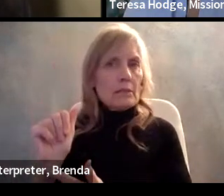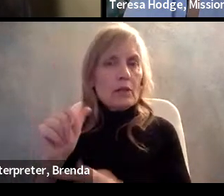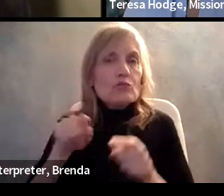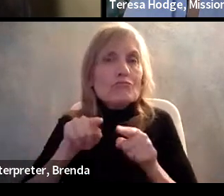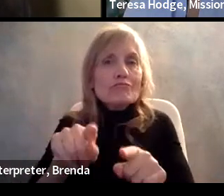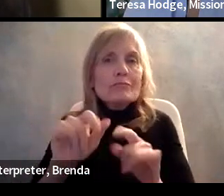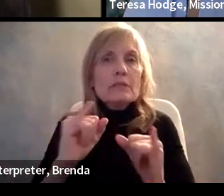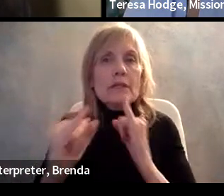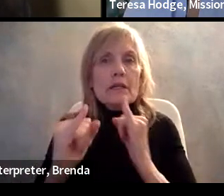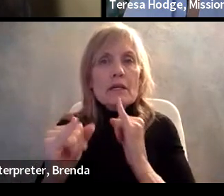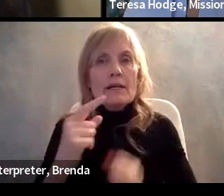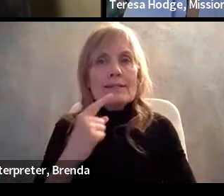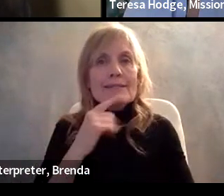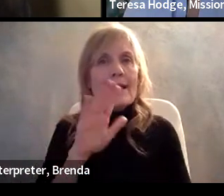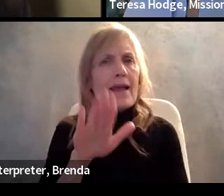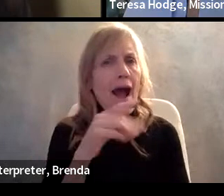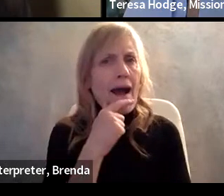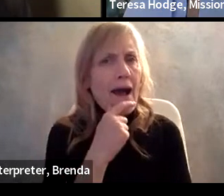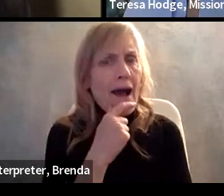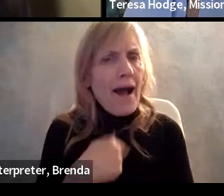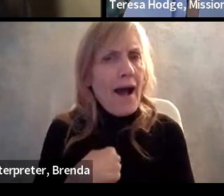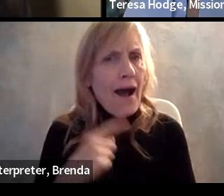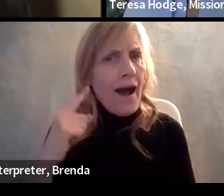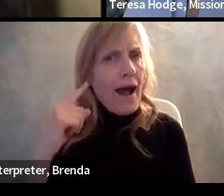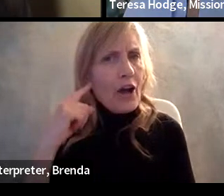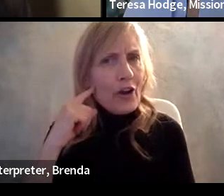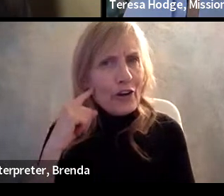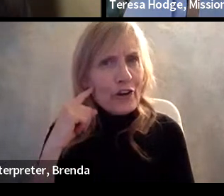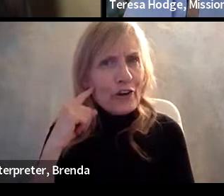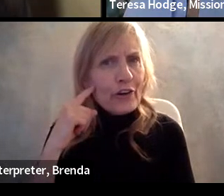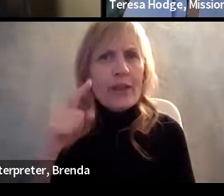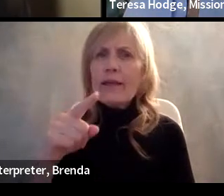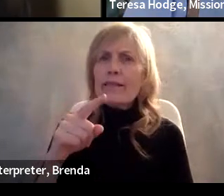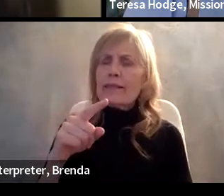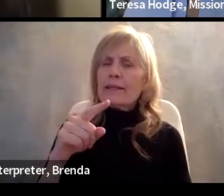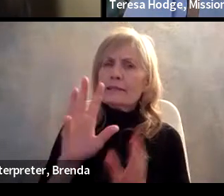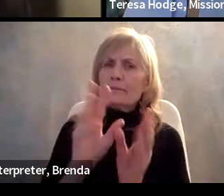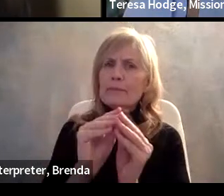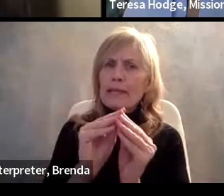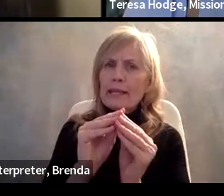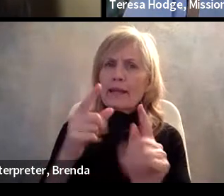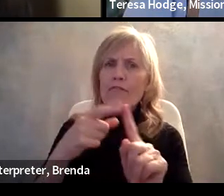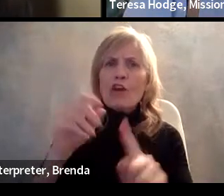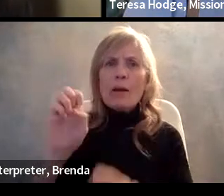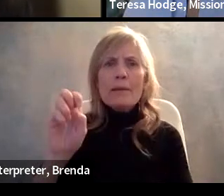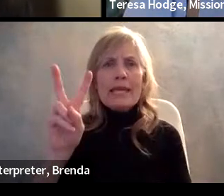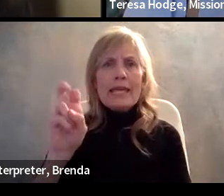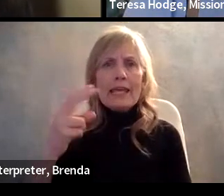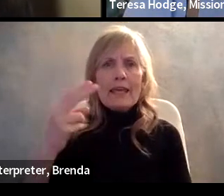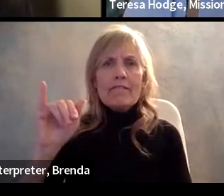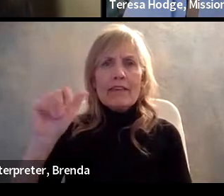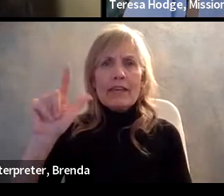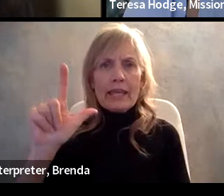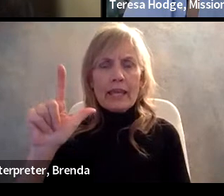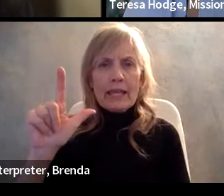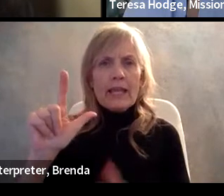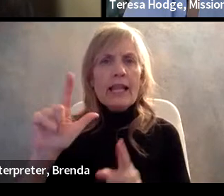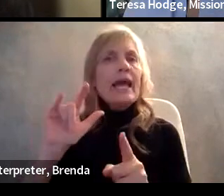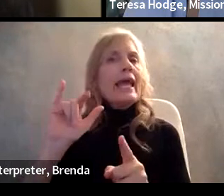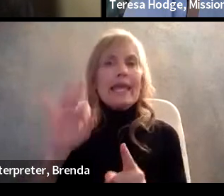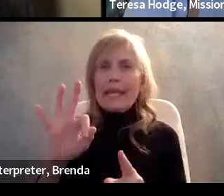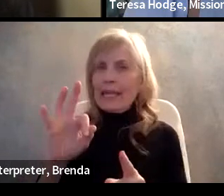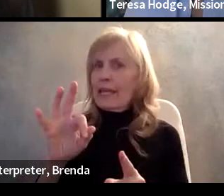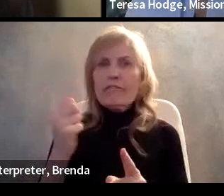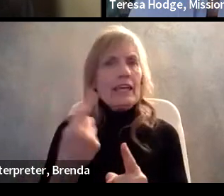you say, oh, that, I just heard this webinar by Eve Hill. And she said, if anybody asked that, she would totally sue them.